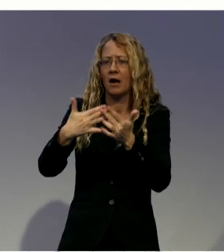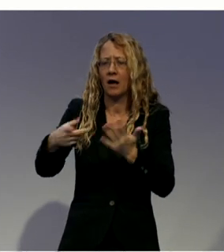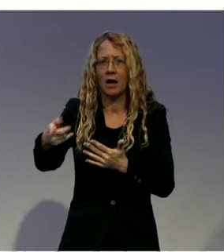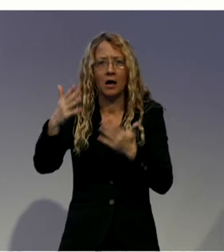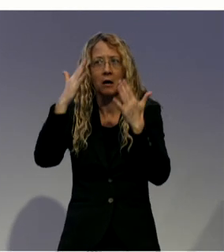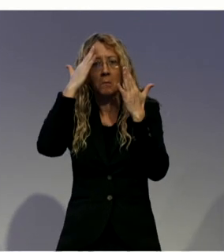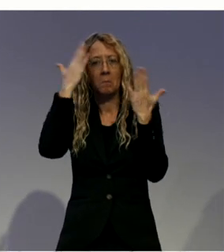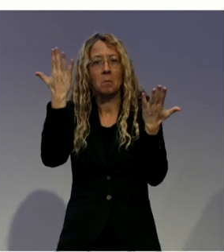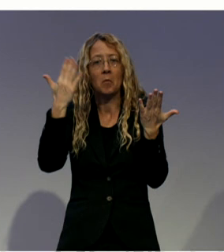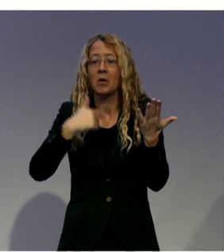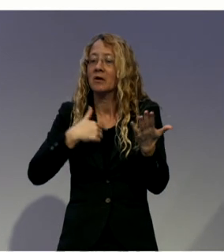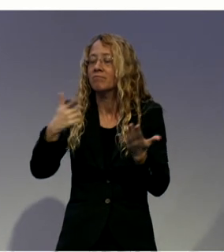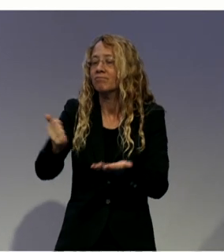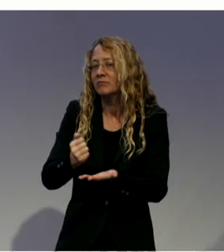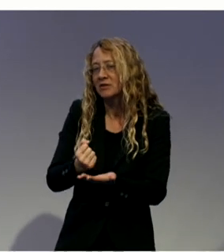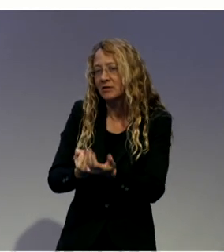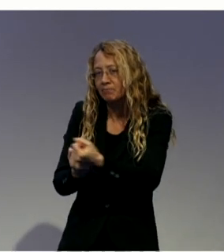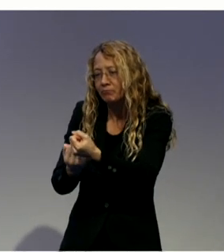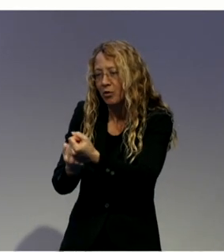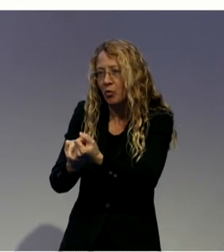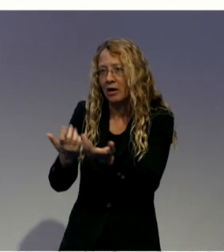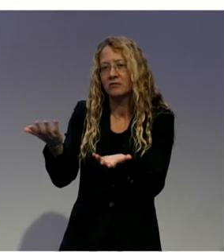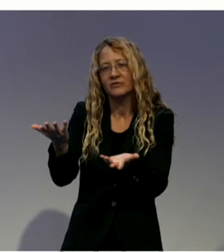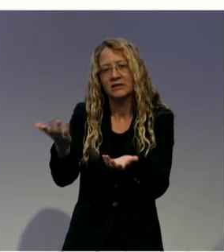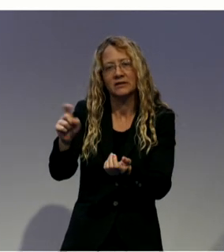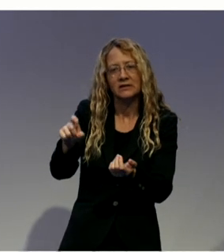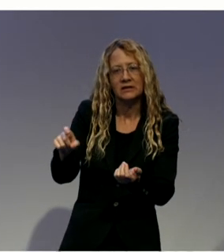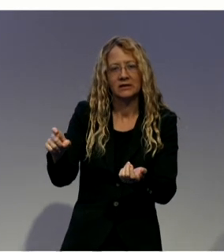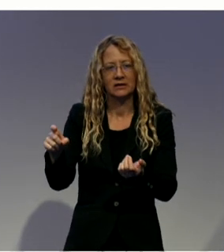Thank you, Kelsey, and good afternoon, Zero Project.